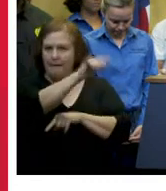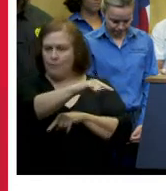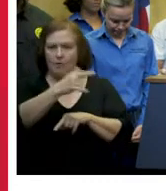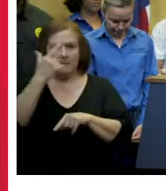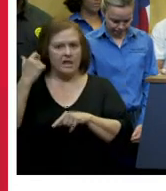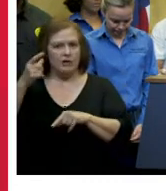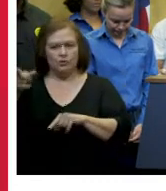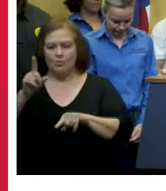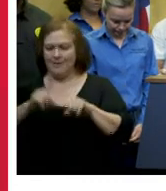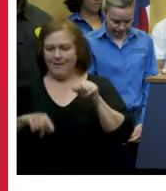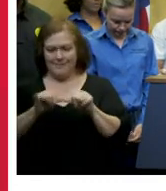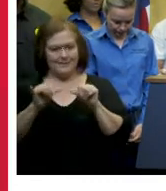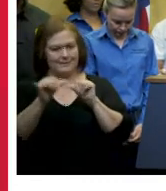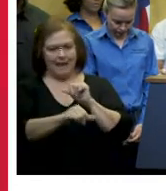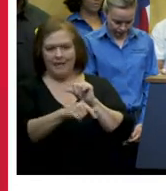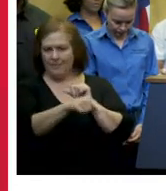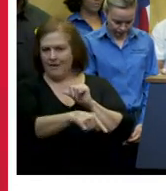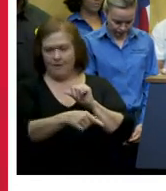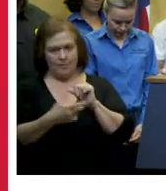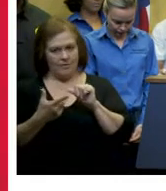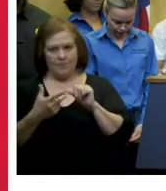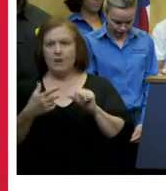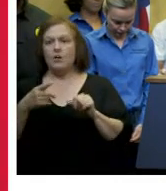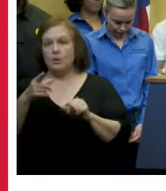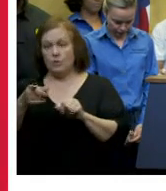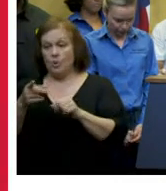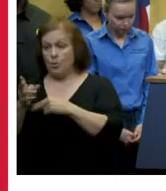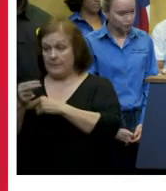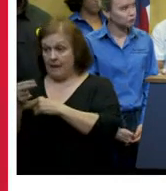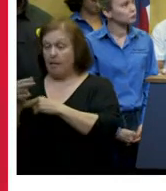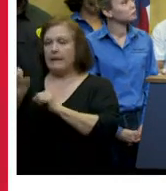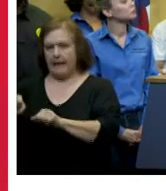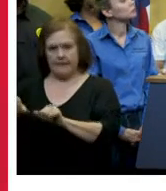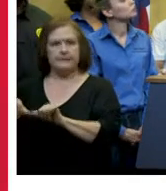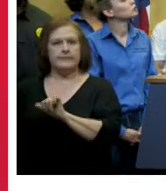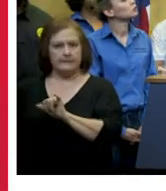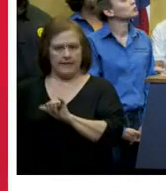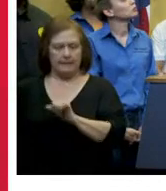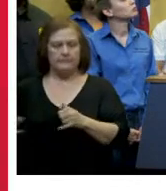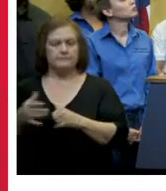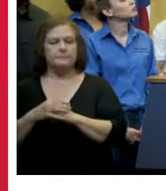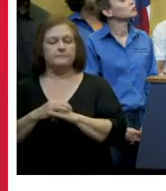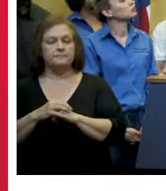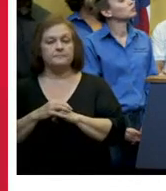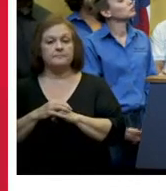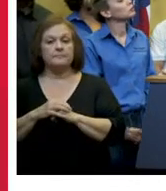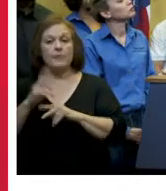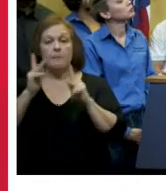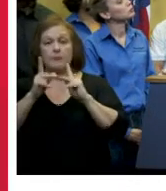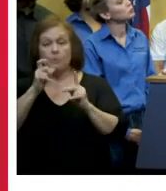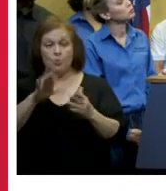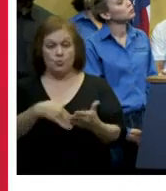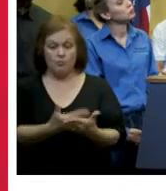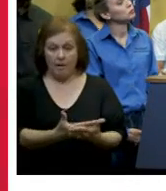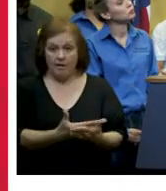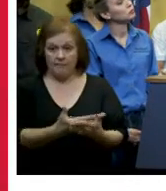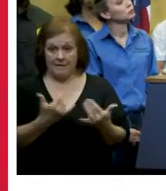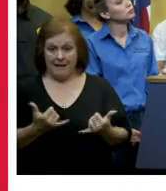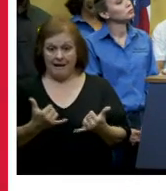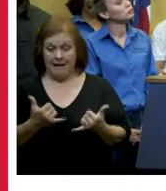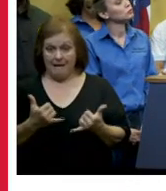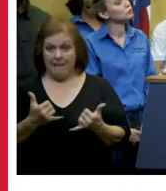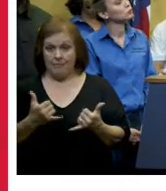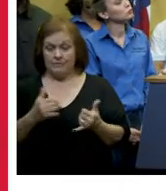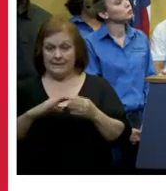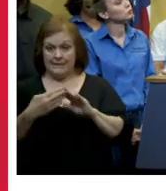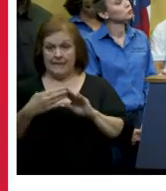shelter in place there we advise sheltering in place at the hotel you're in now for those who are arriving in the city we encourage you to sign up for nola ready of